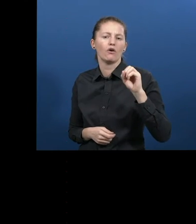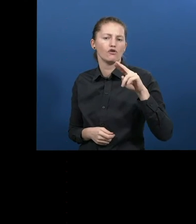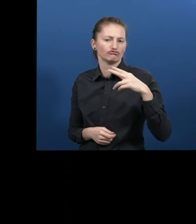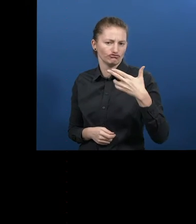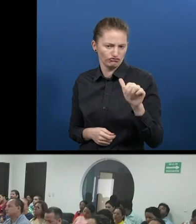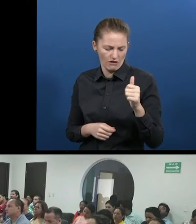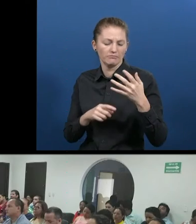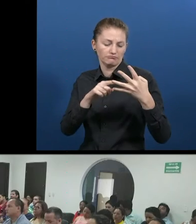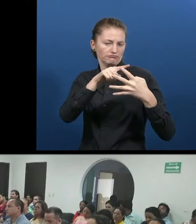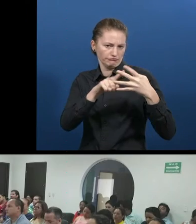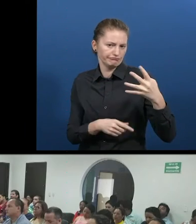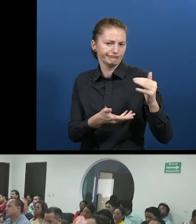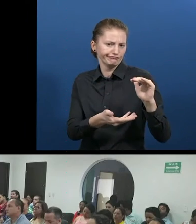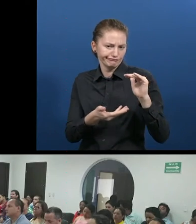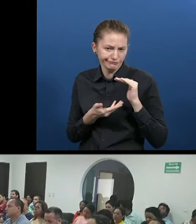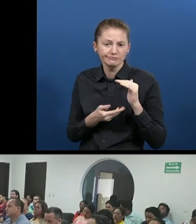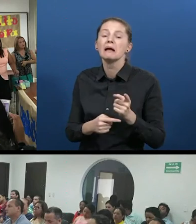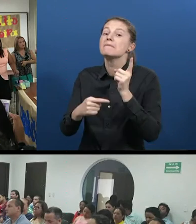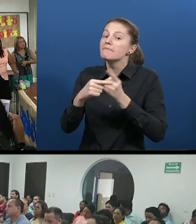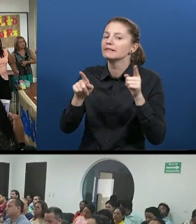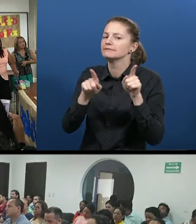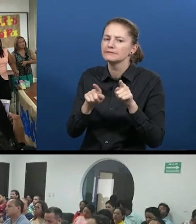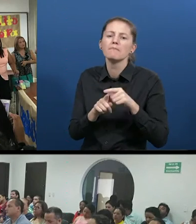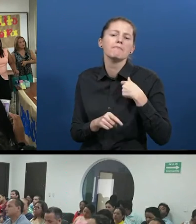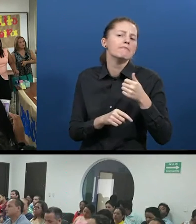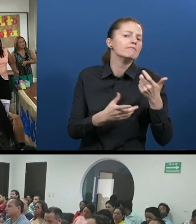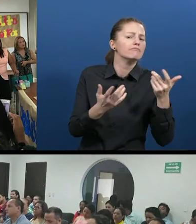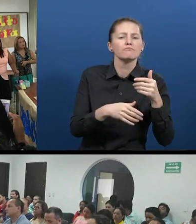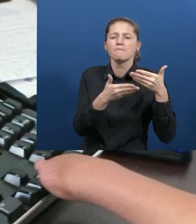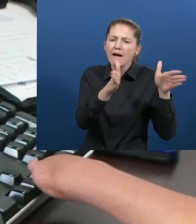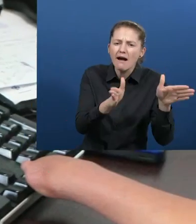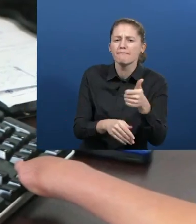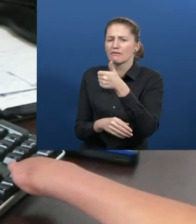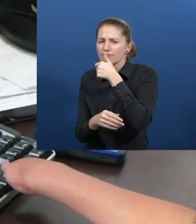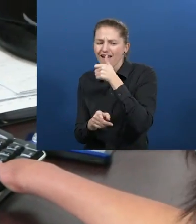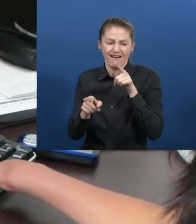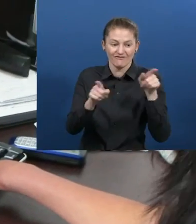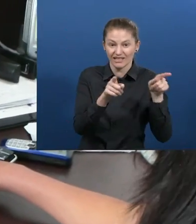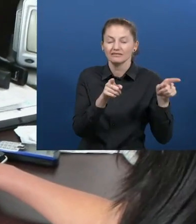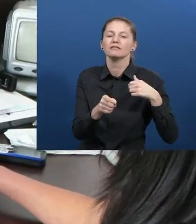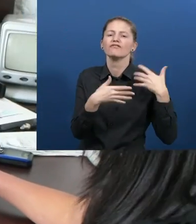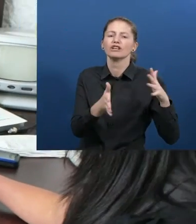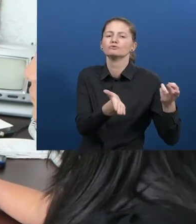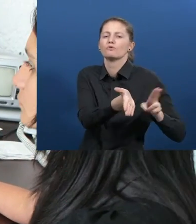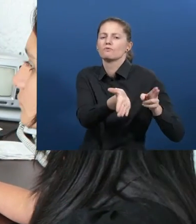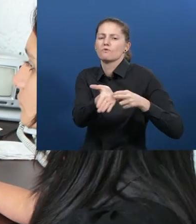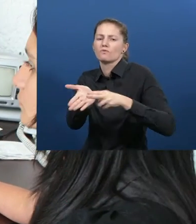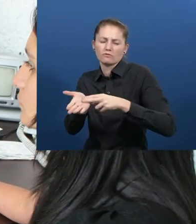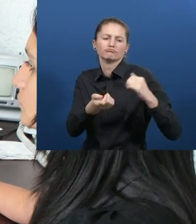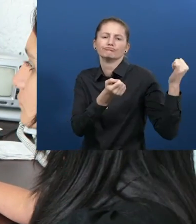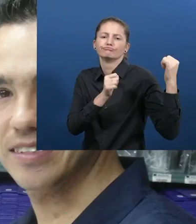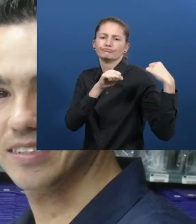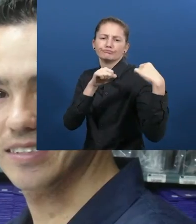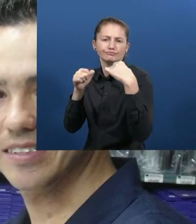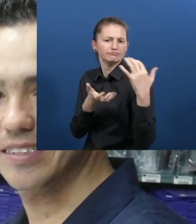Saldarrea Concha. Additionally, we make contracts or agreements with public and private entities and the